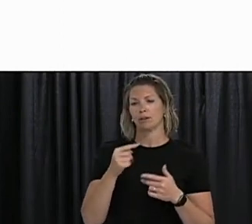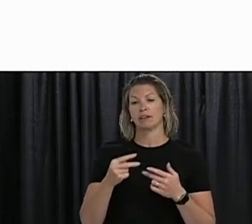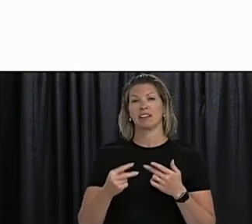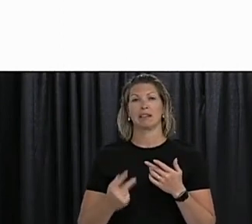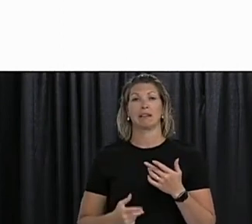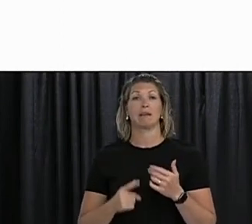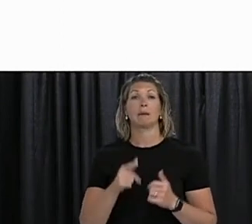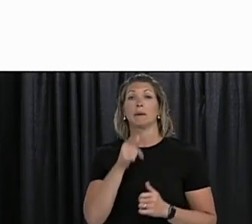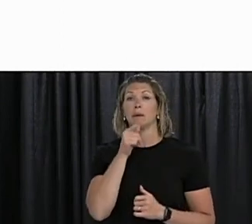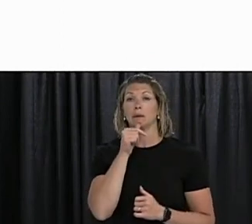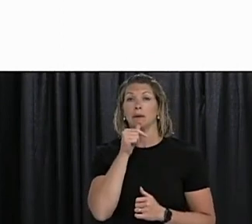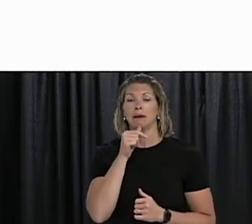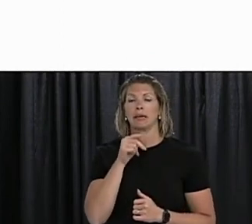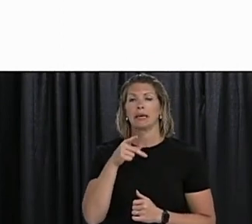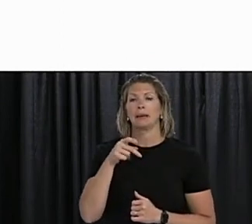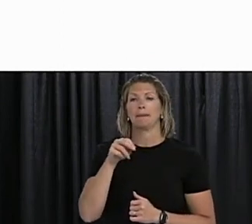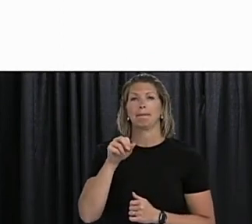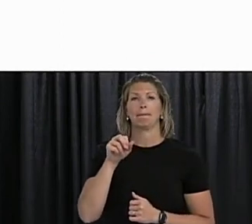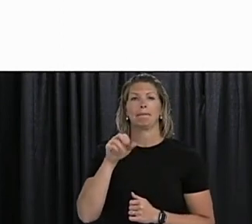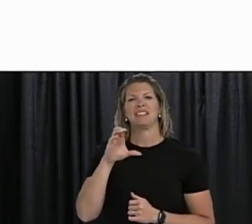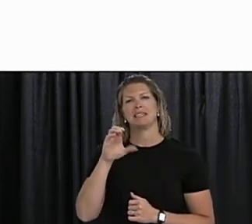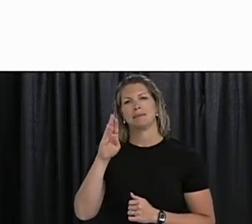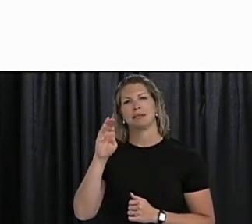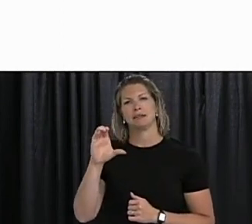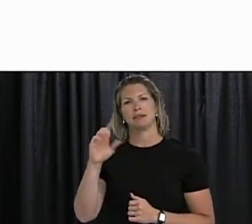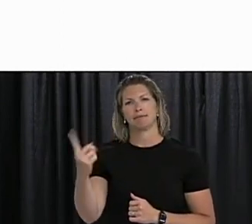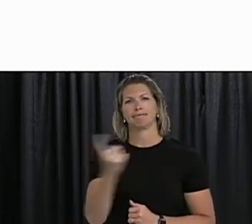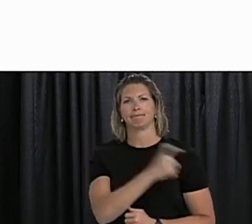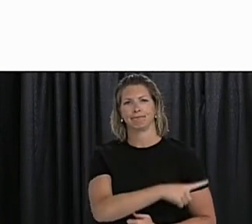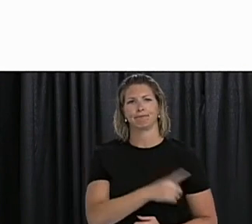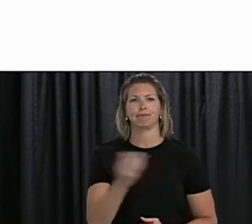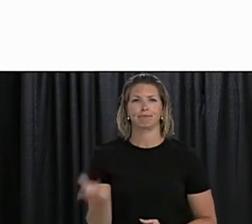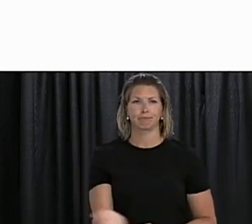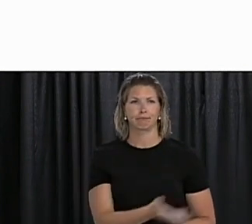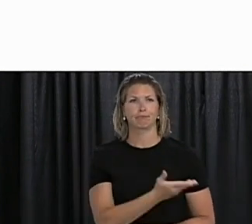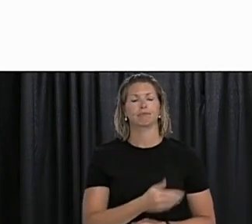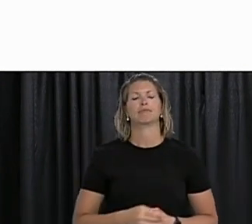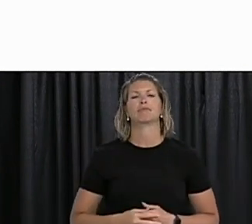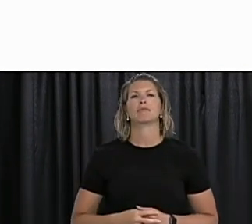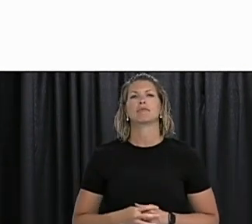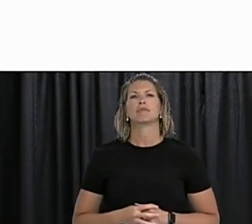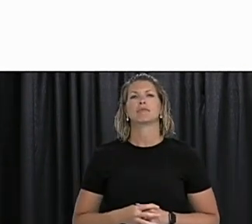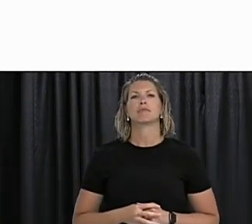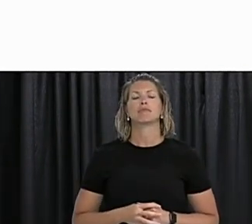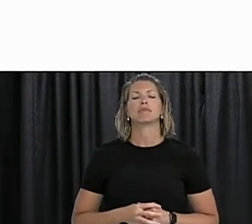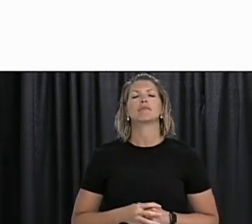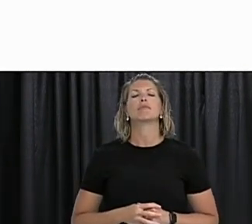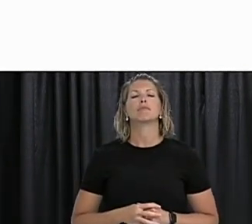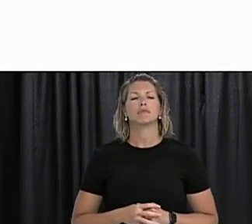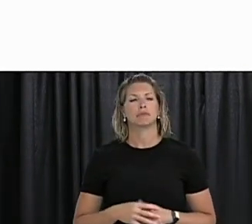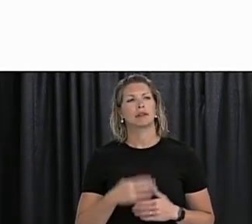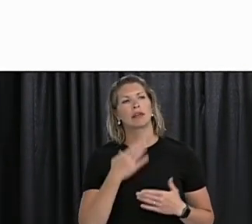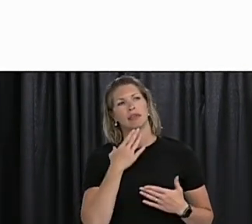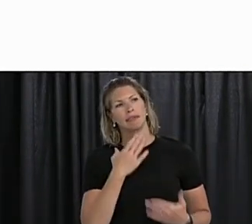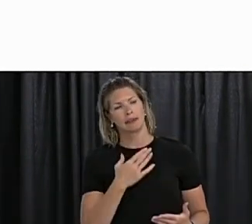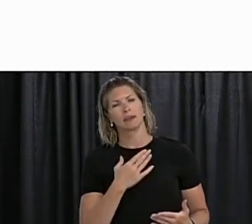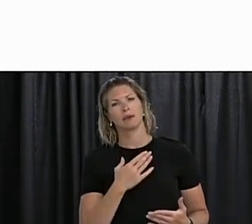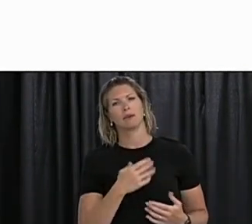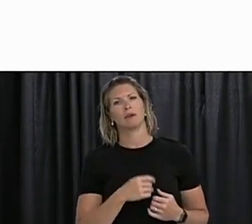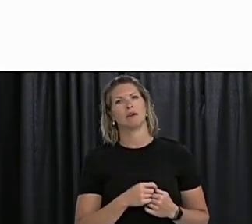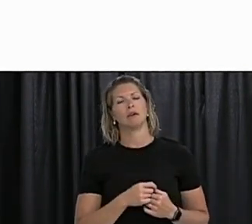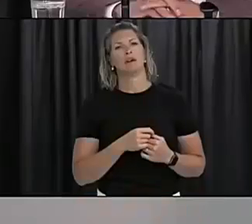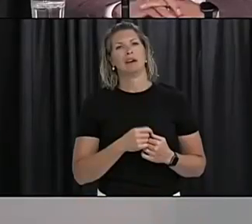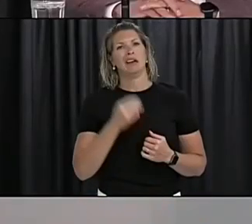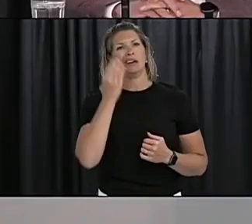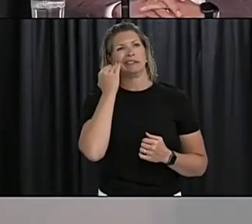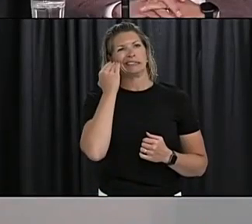Our first questions are from Peter Cowan of CBC News. Please go ahead. Thank you. You mentioned some backlash